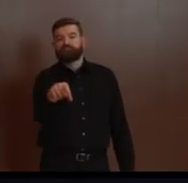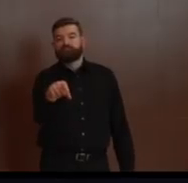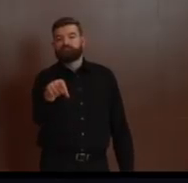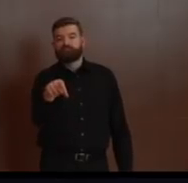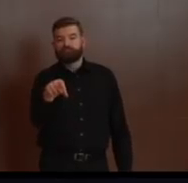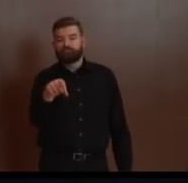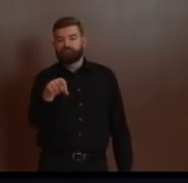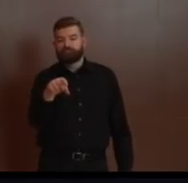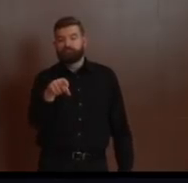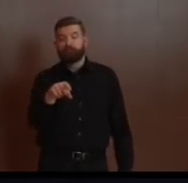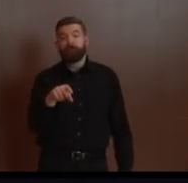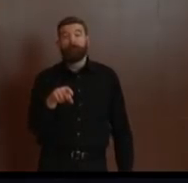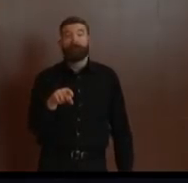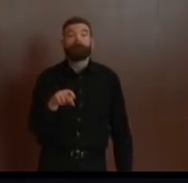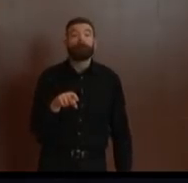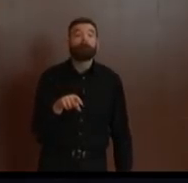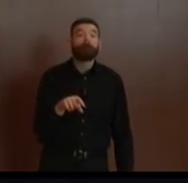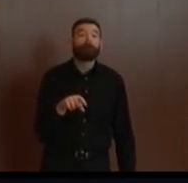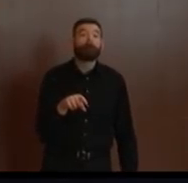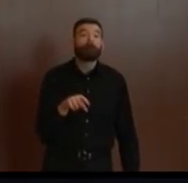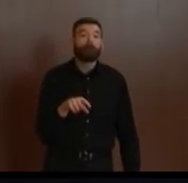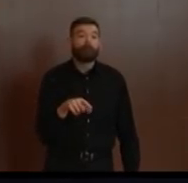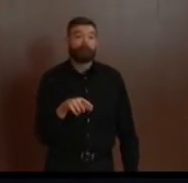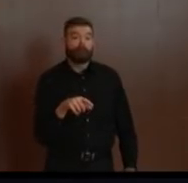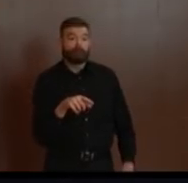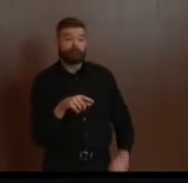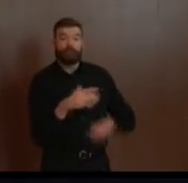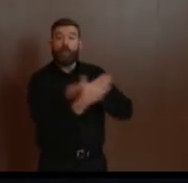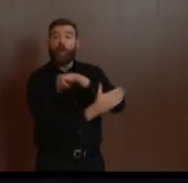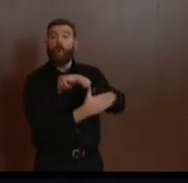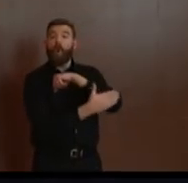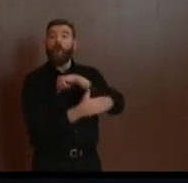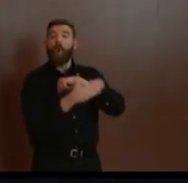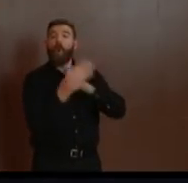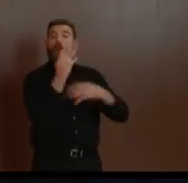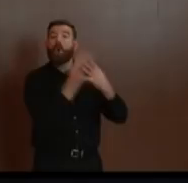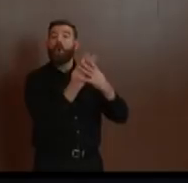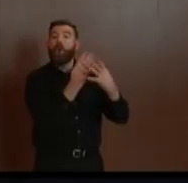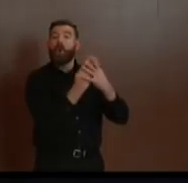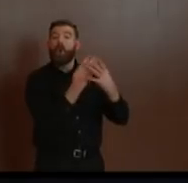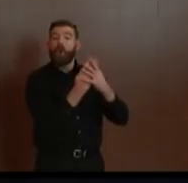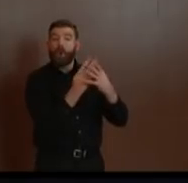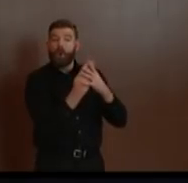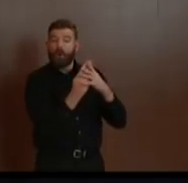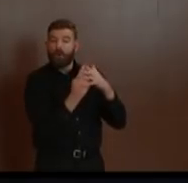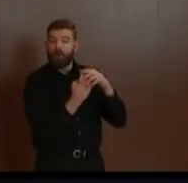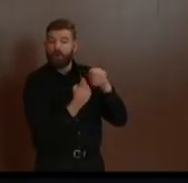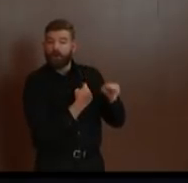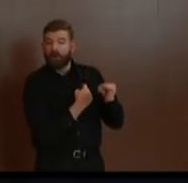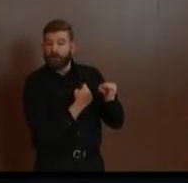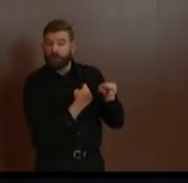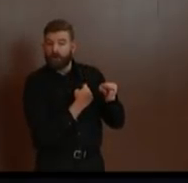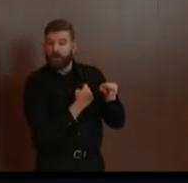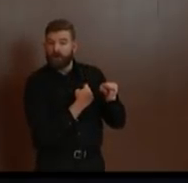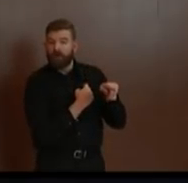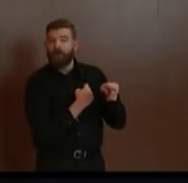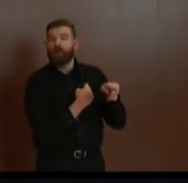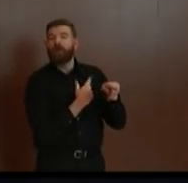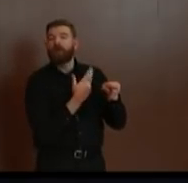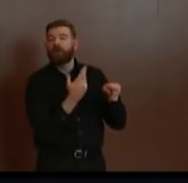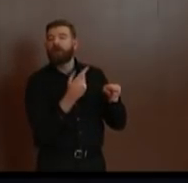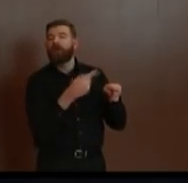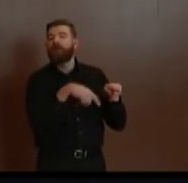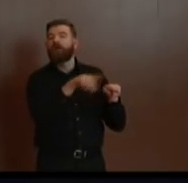a county jail sentence, which means people who are serving a sentence of a year or less, 364 days or less,